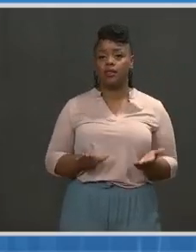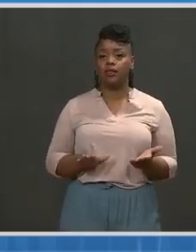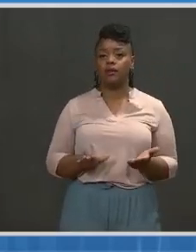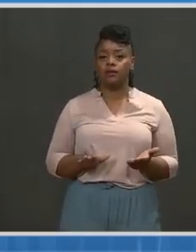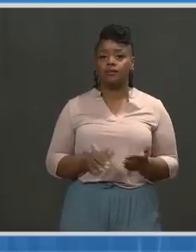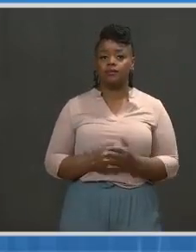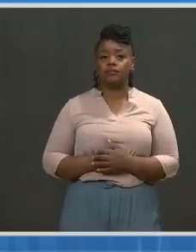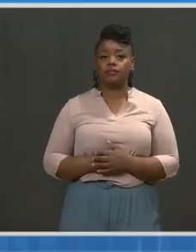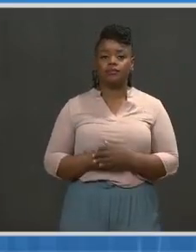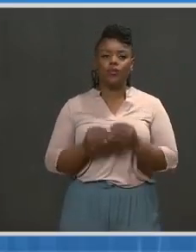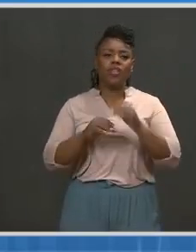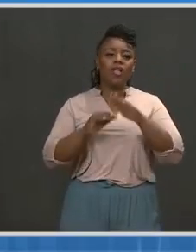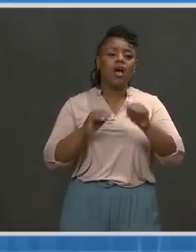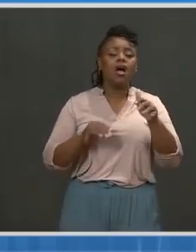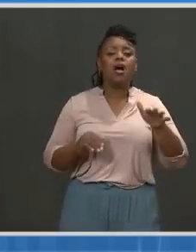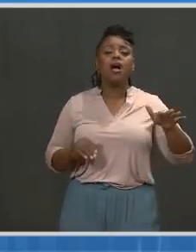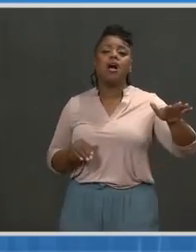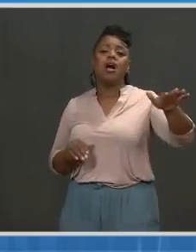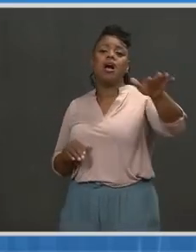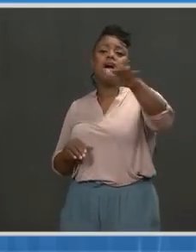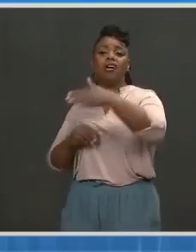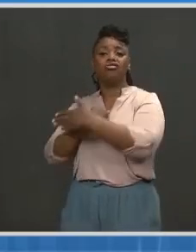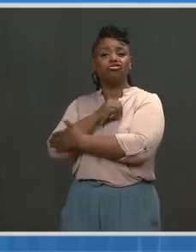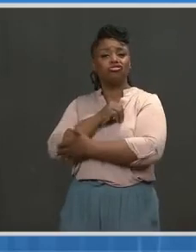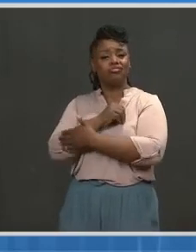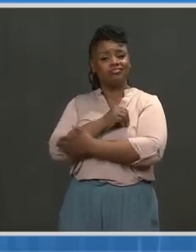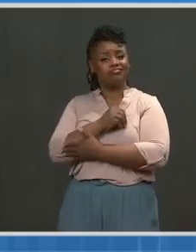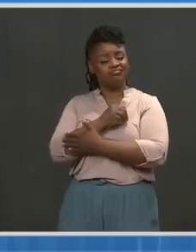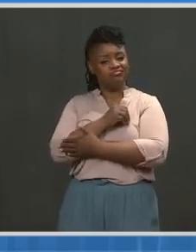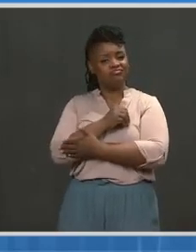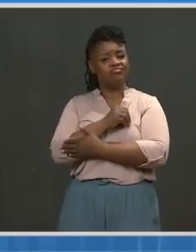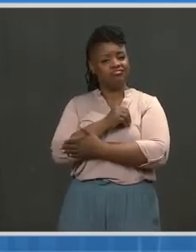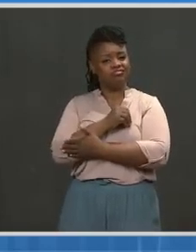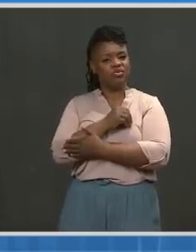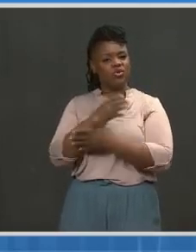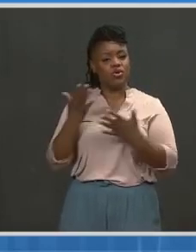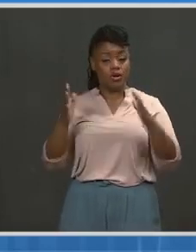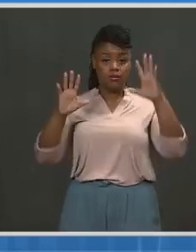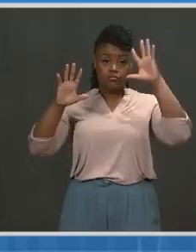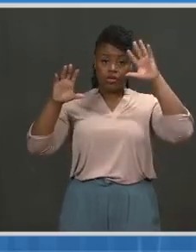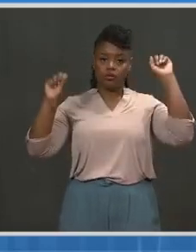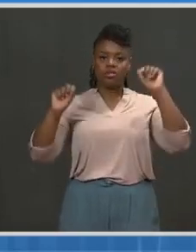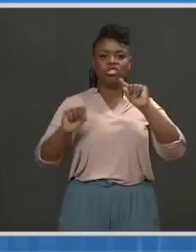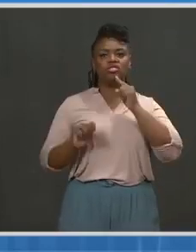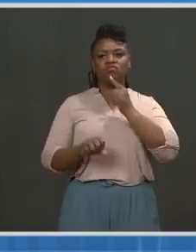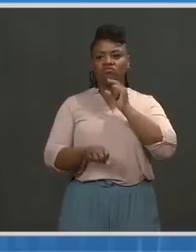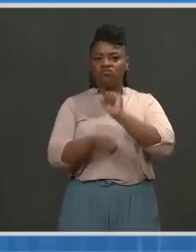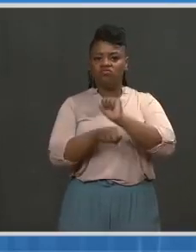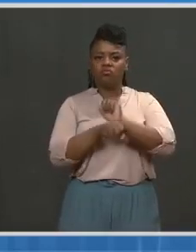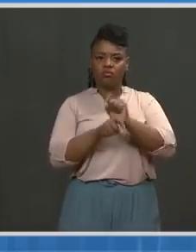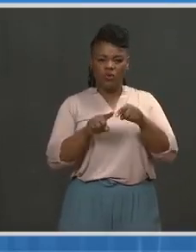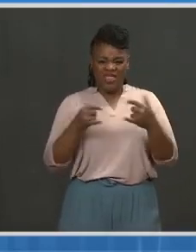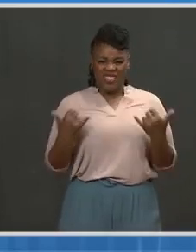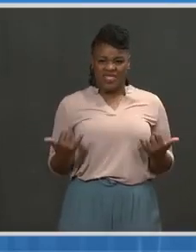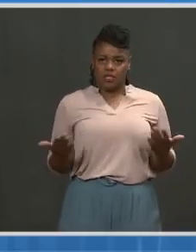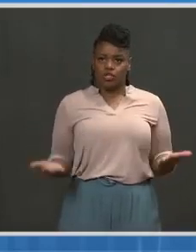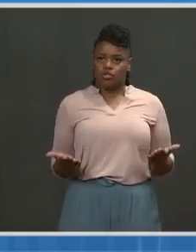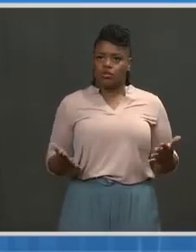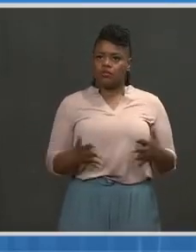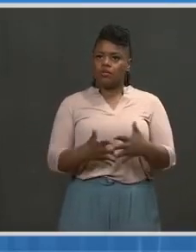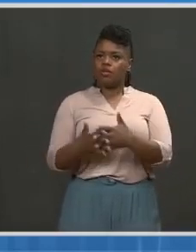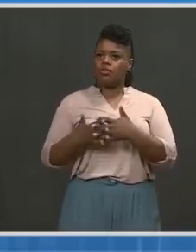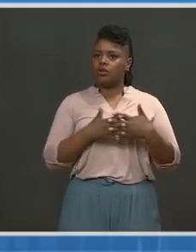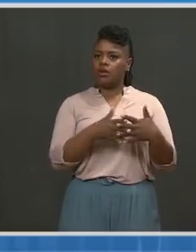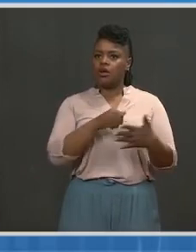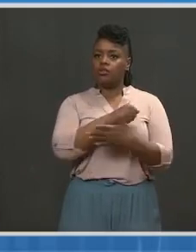in the world. And he came into office and we came into office with a seriousness of purpose to make sure that we make this country safe